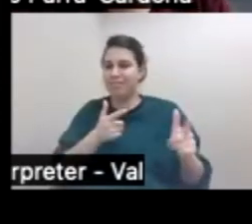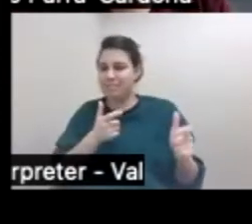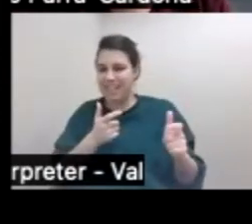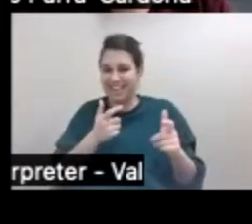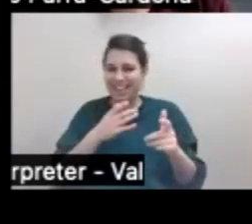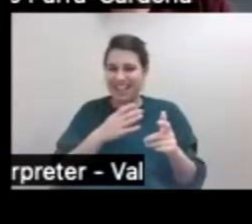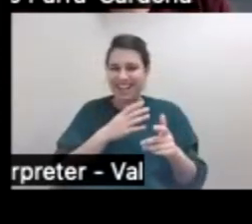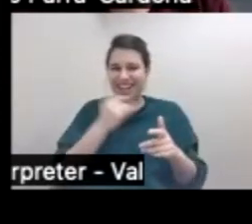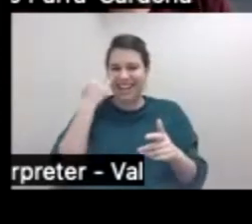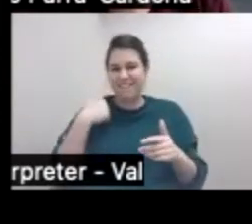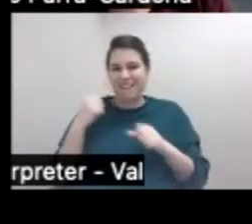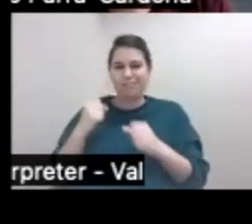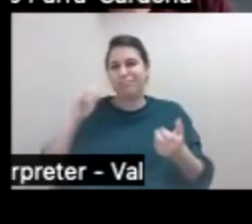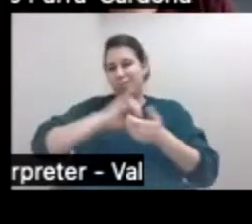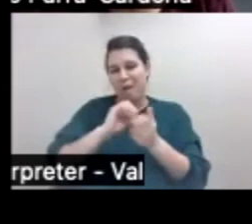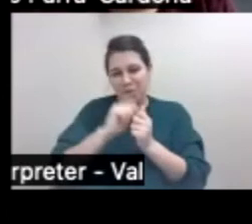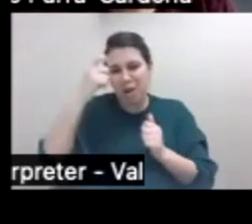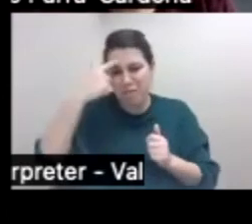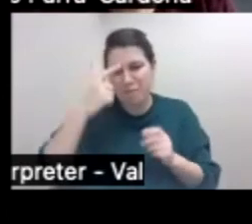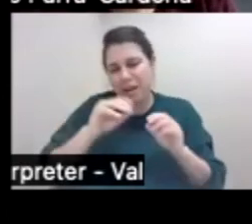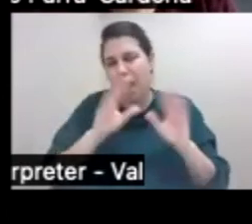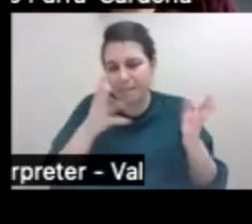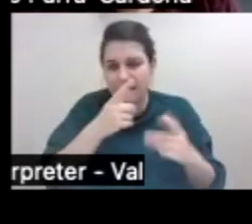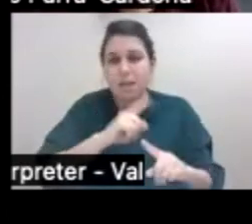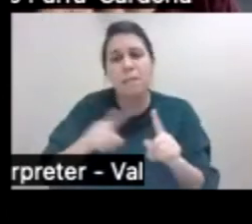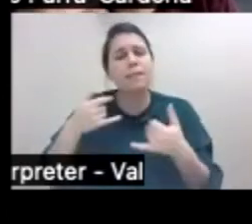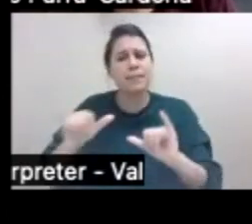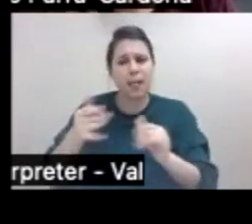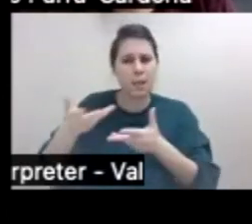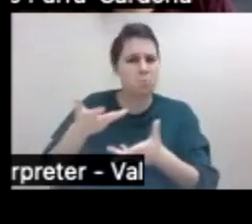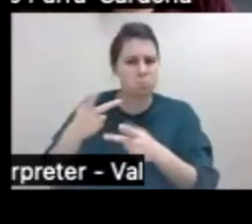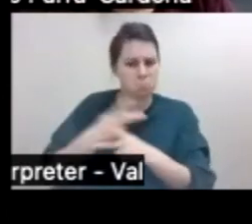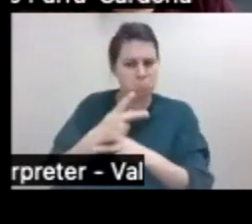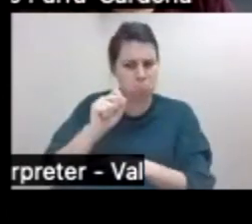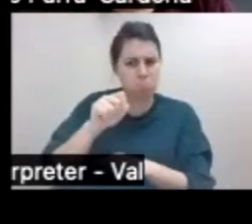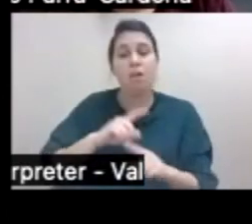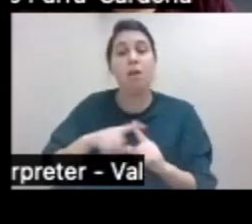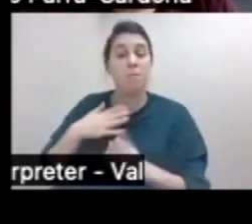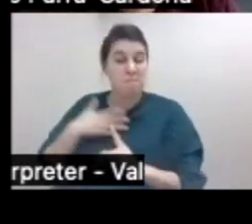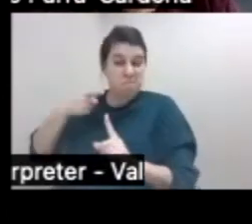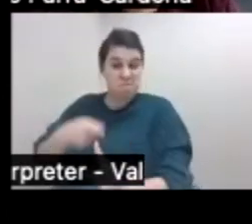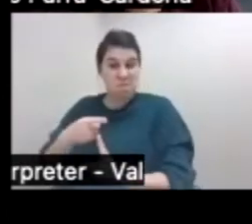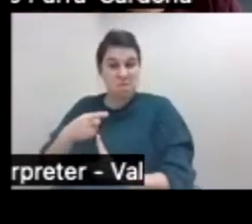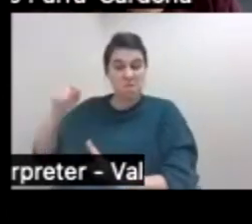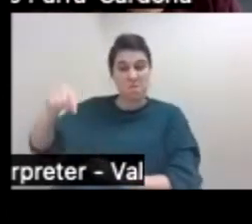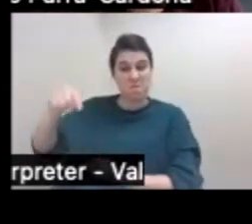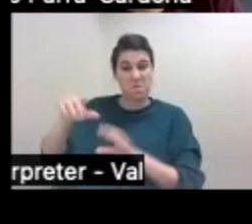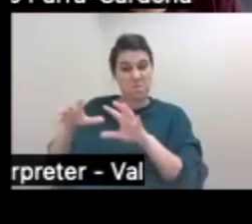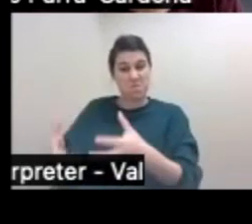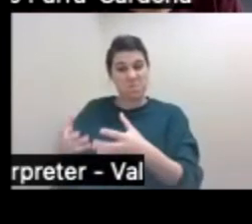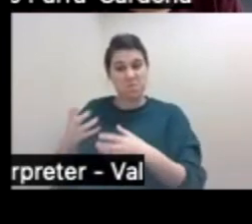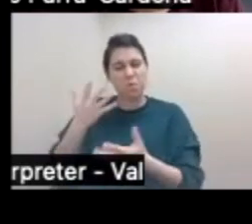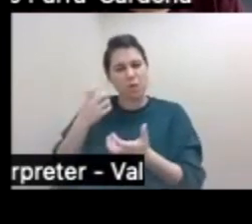collaboration with government, but that continues to be negotiated. But what I just want to communicate here is that knowledge